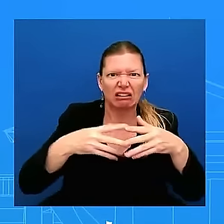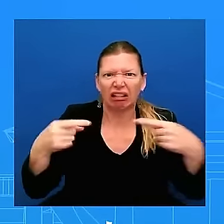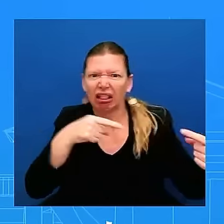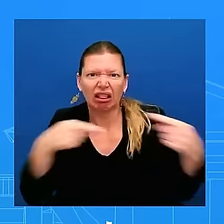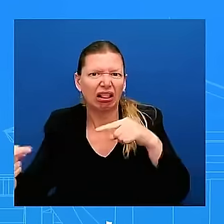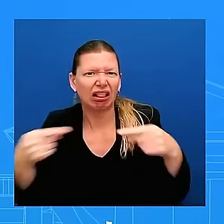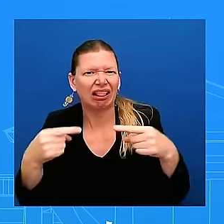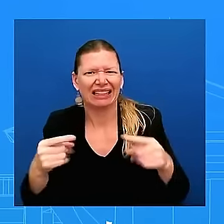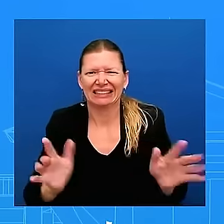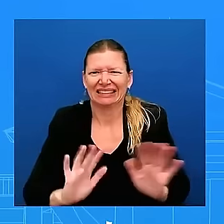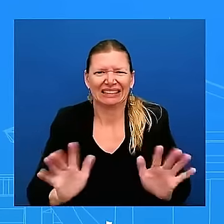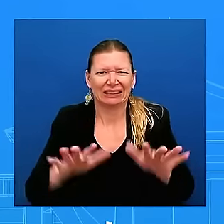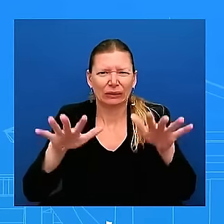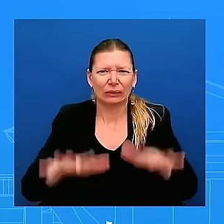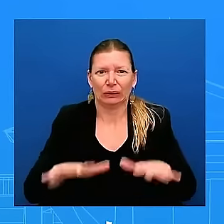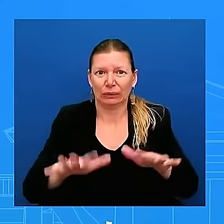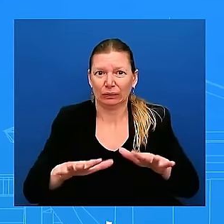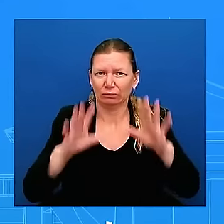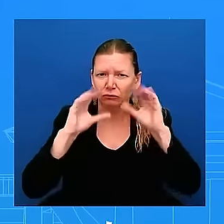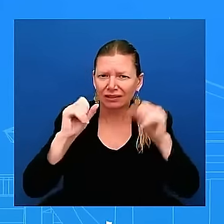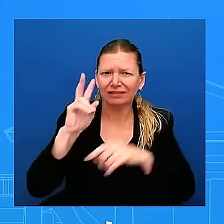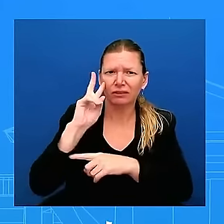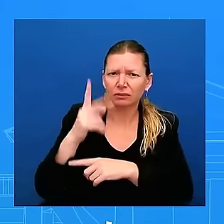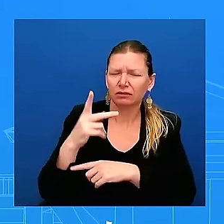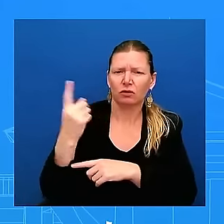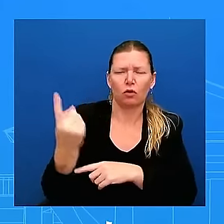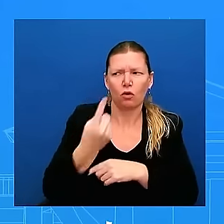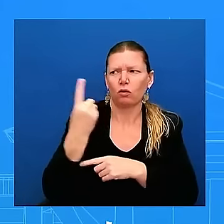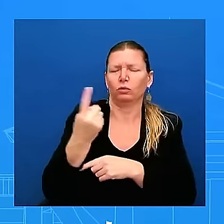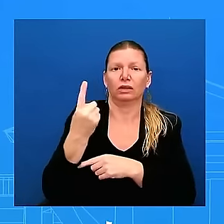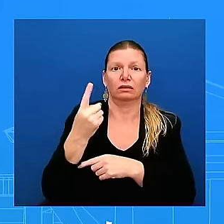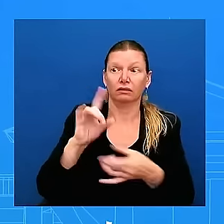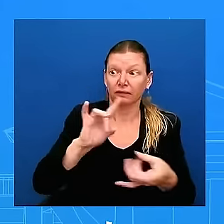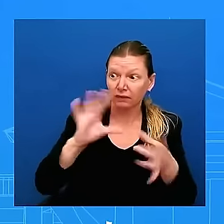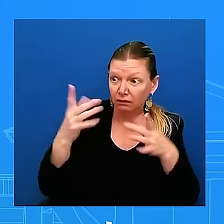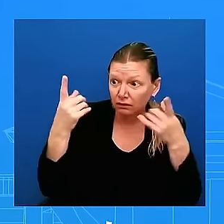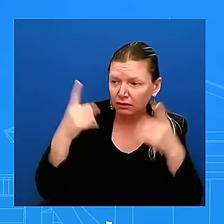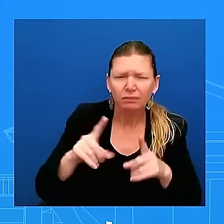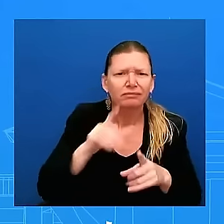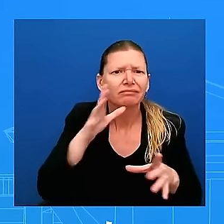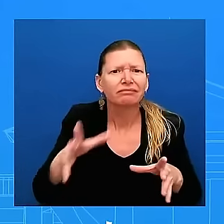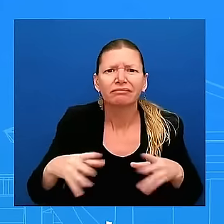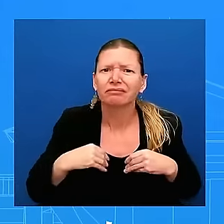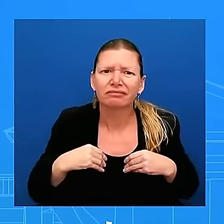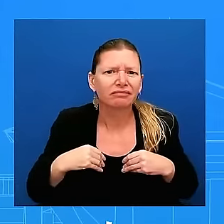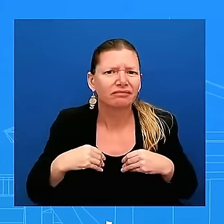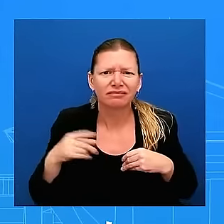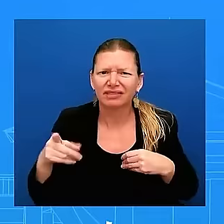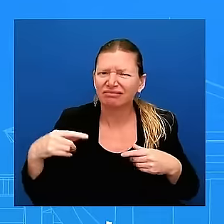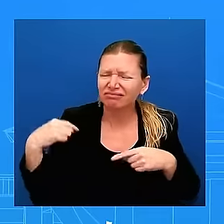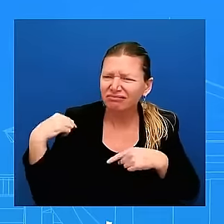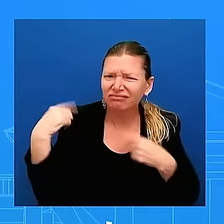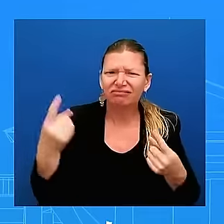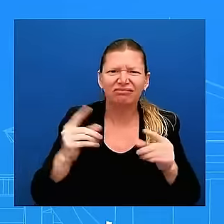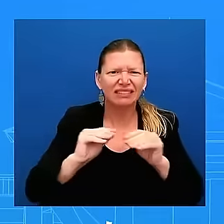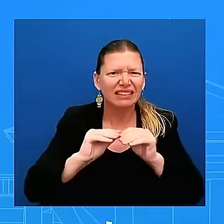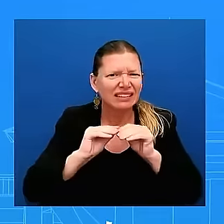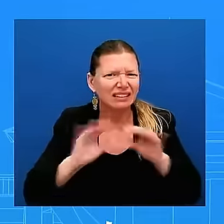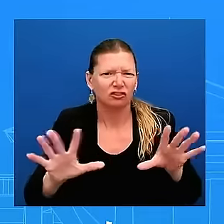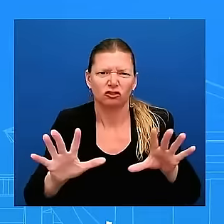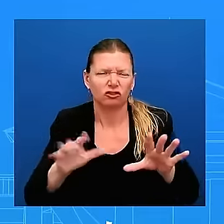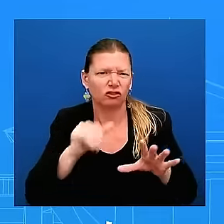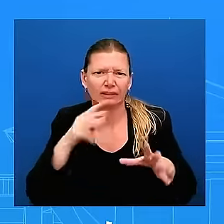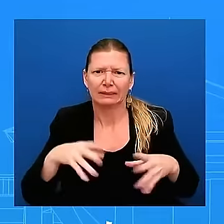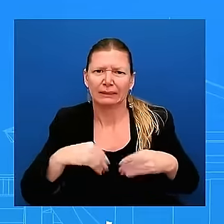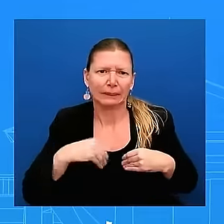but they have been very clear very forceful on condemning any form of political violence so do the President and Vice President believe